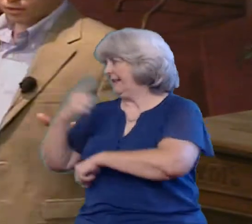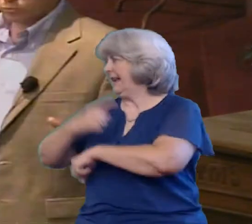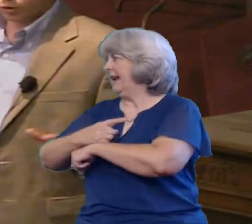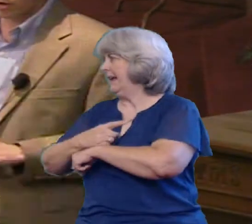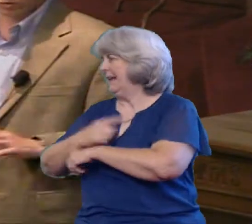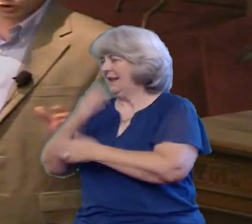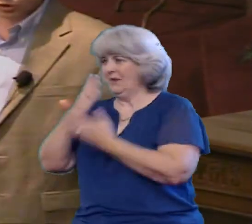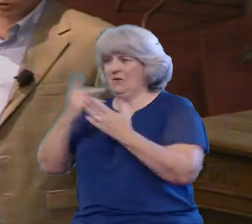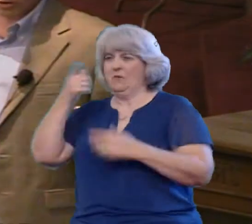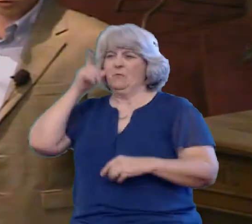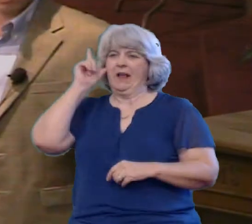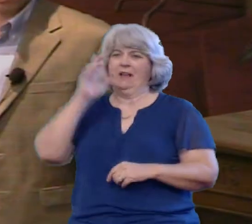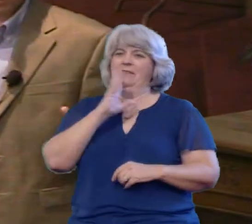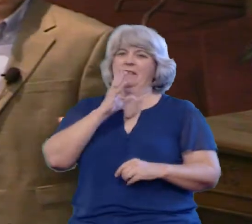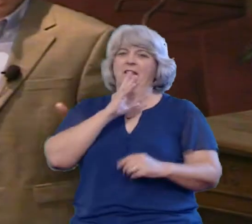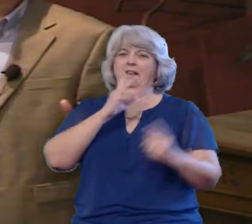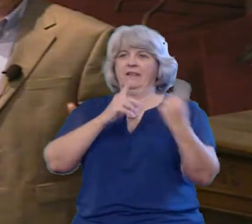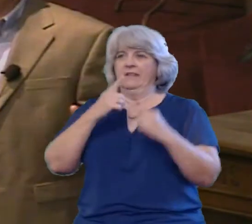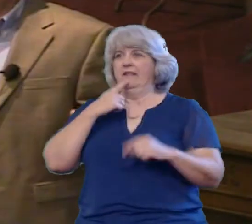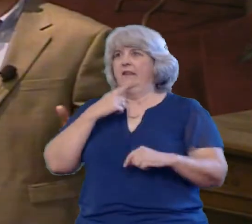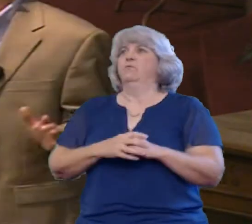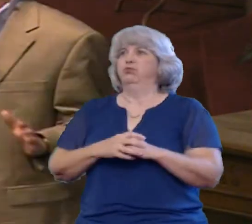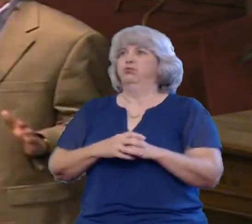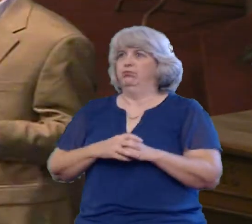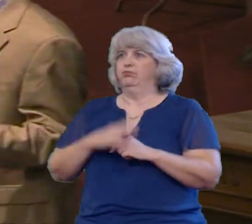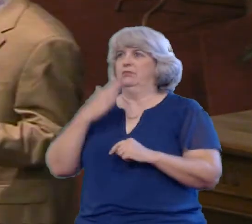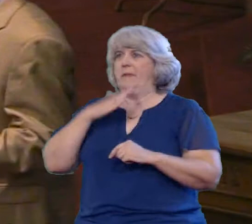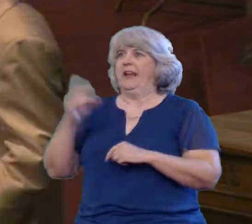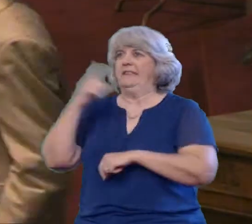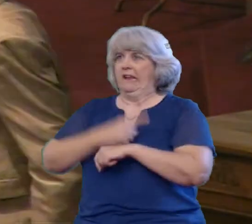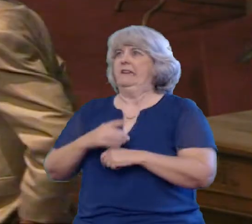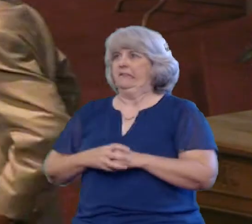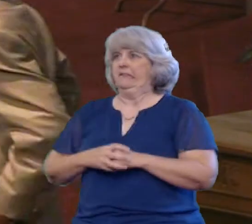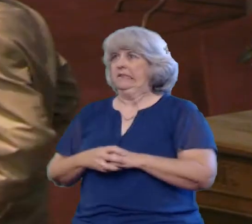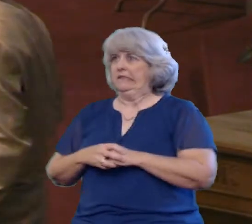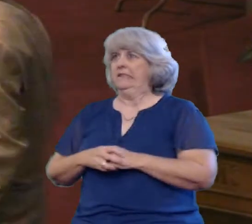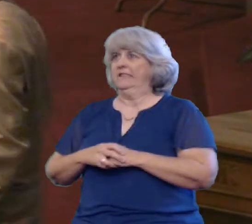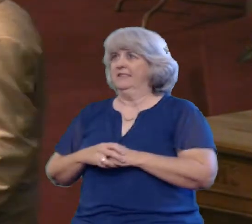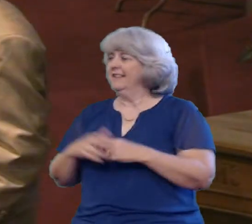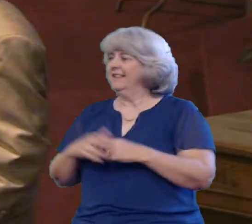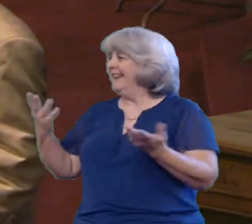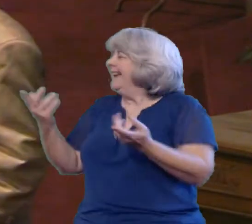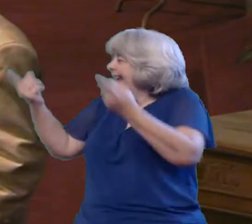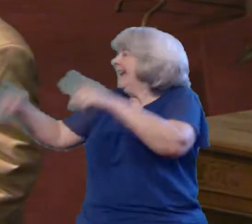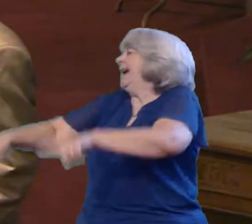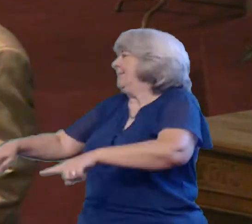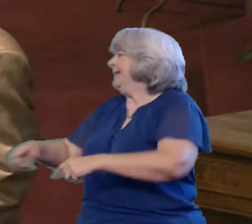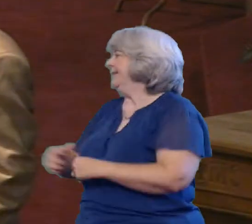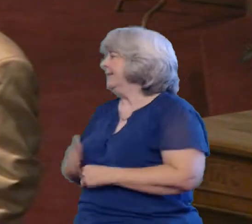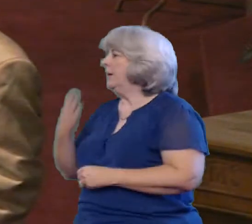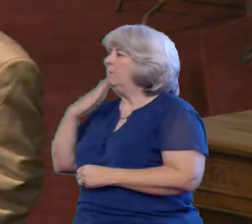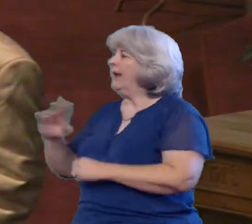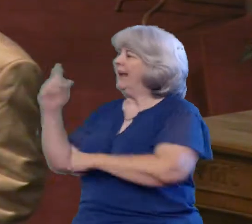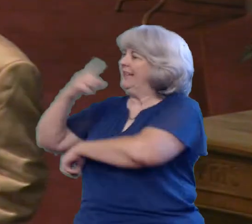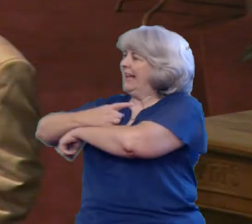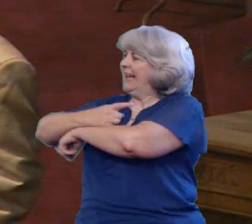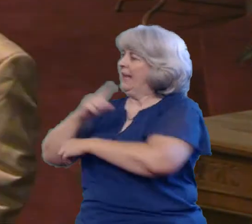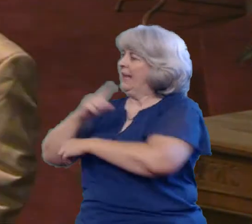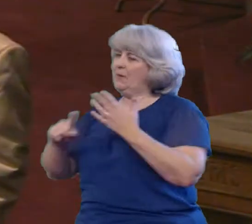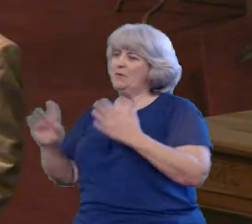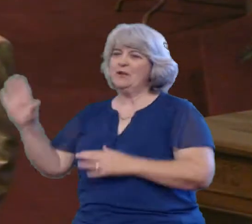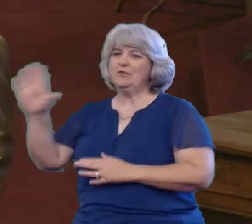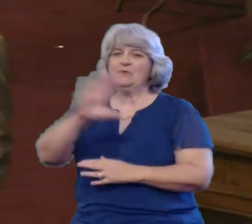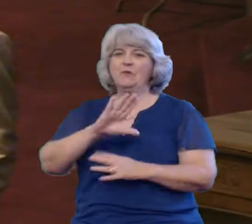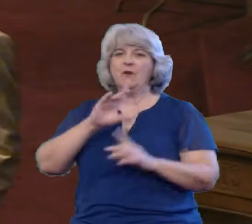said something to me earlier It was just one of those days Every every one of us have a bad day every now and then And it's how we react You know we come